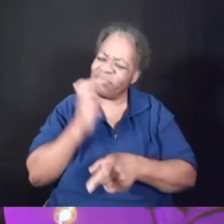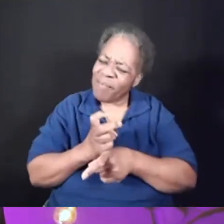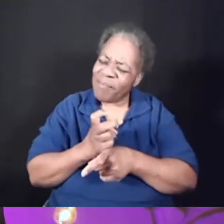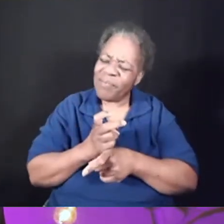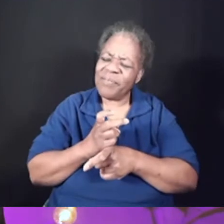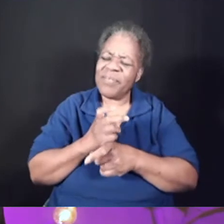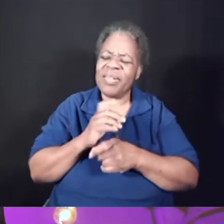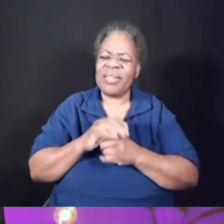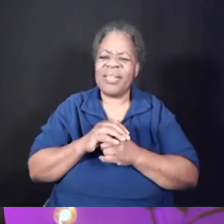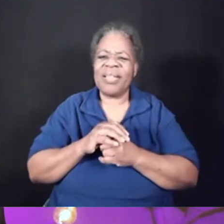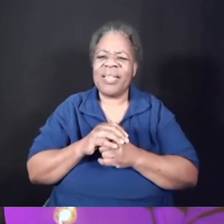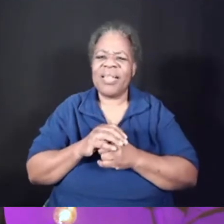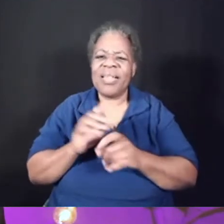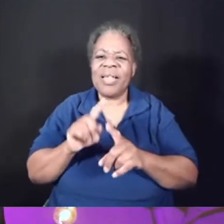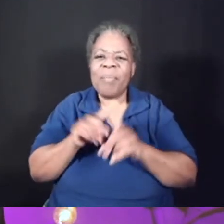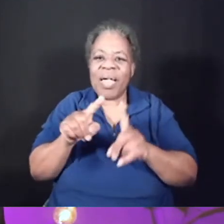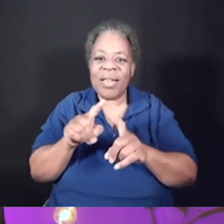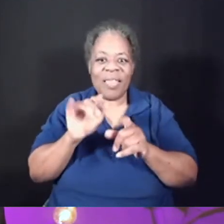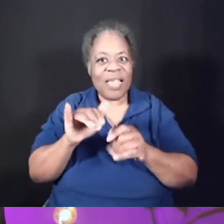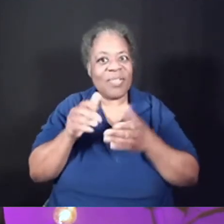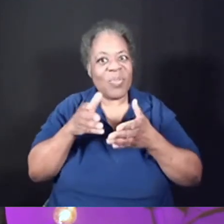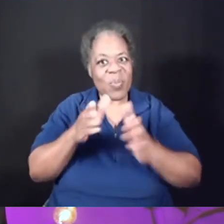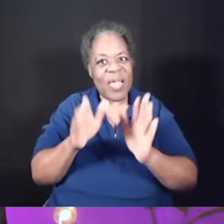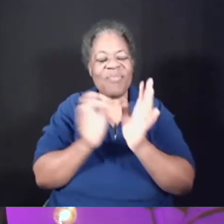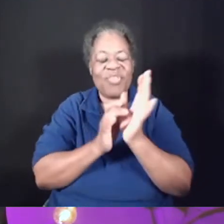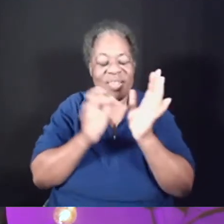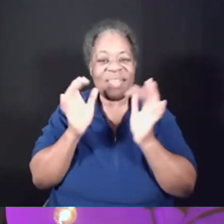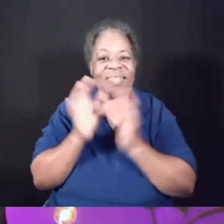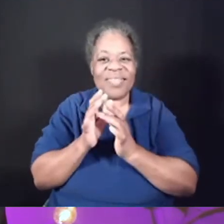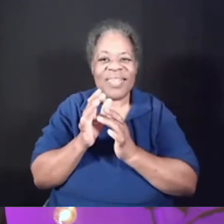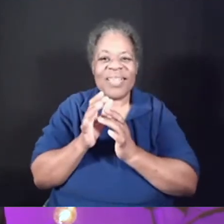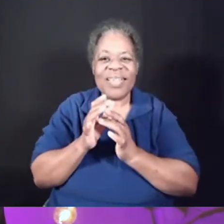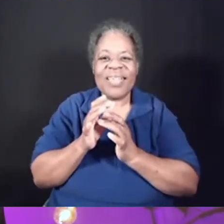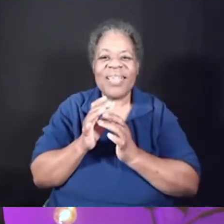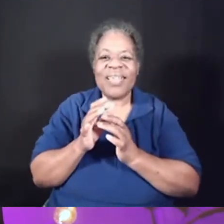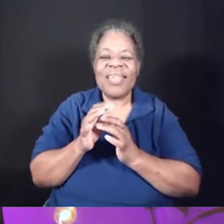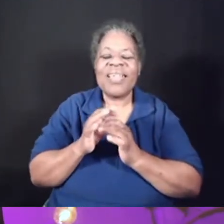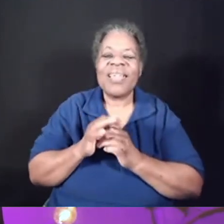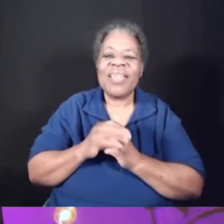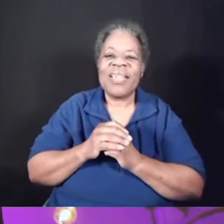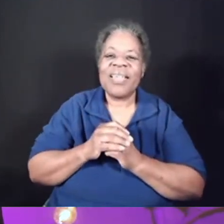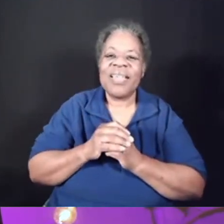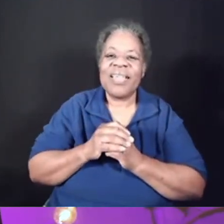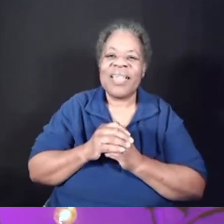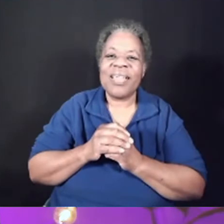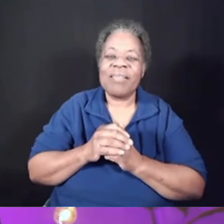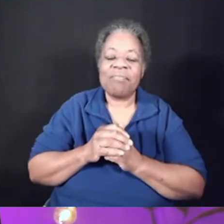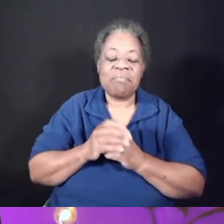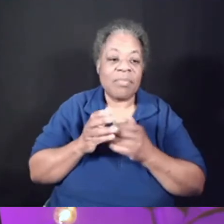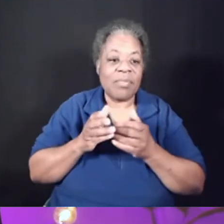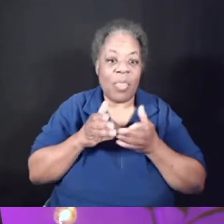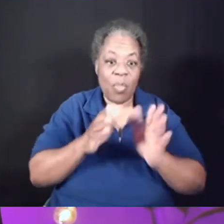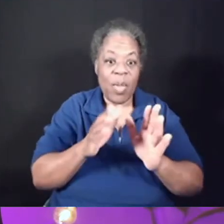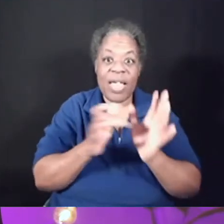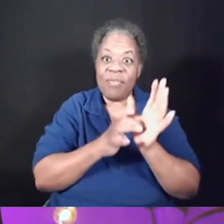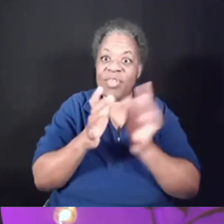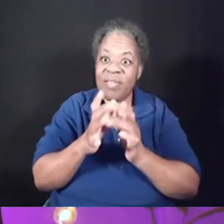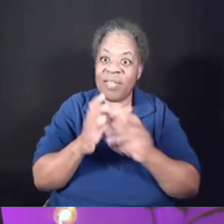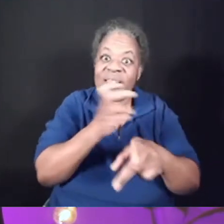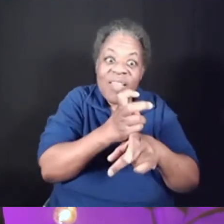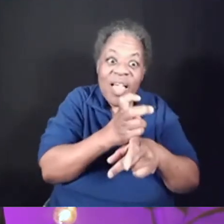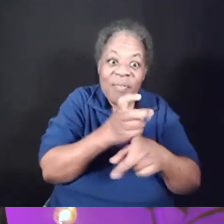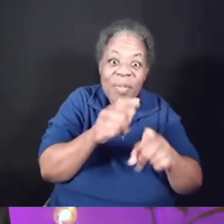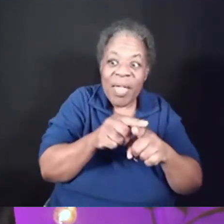And yet, it's the way of Jesus. The way of Jesus, you know, it can be very difficult, but it is so good.